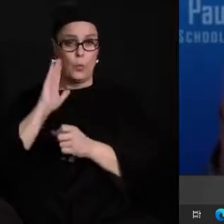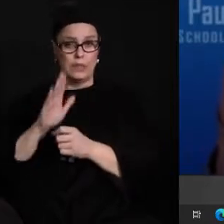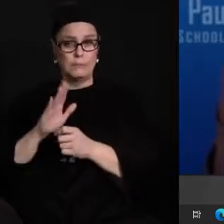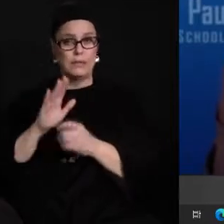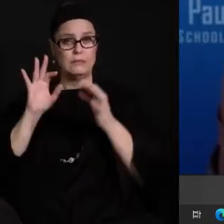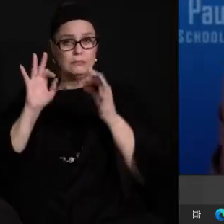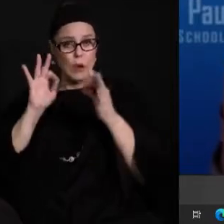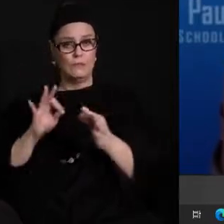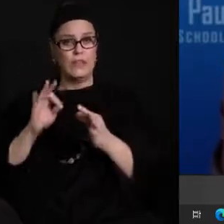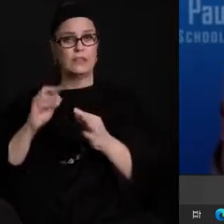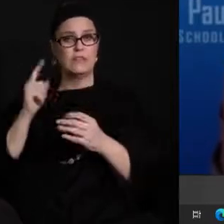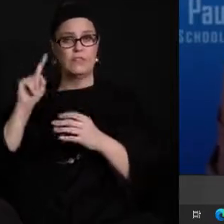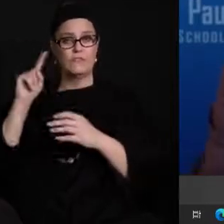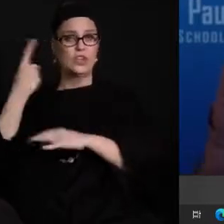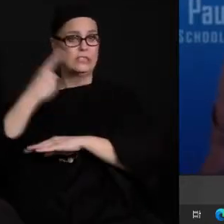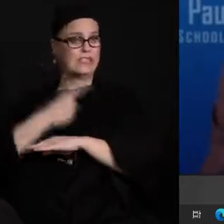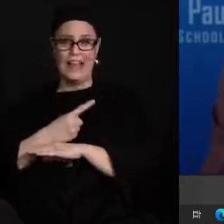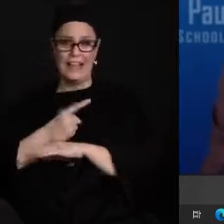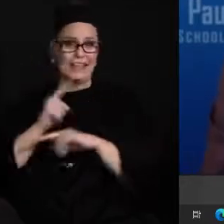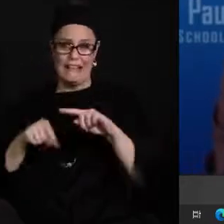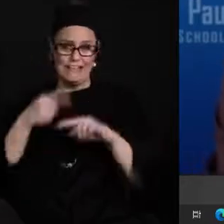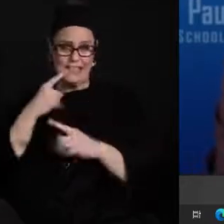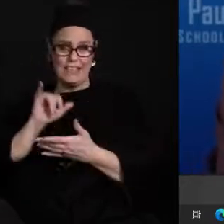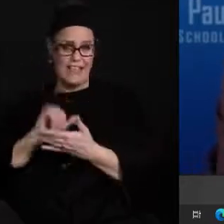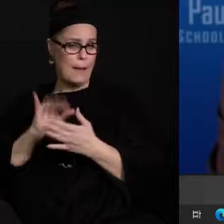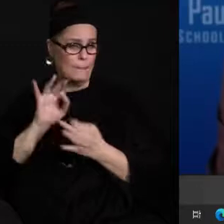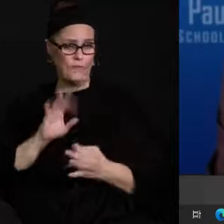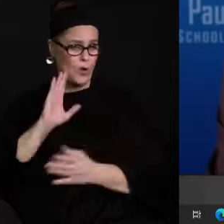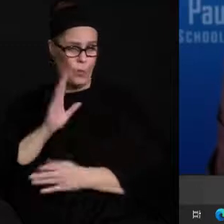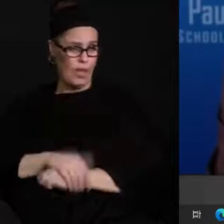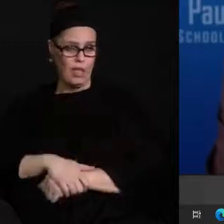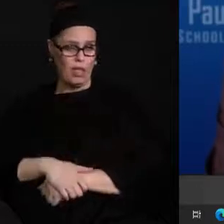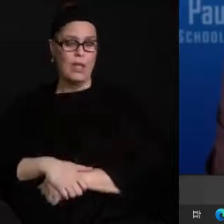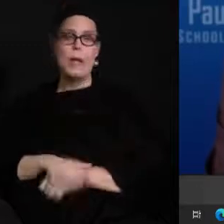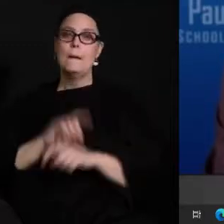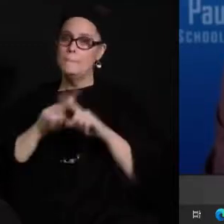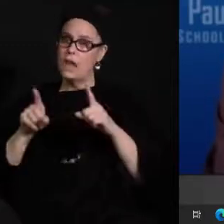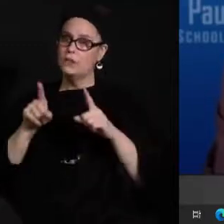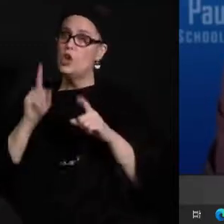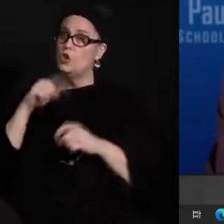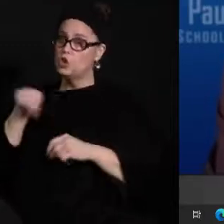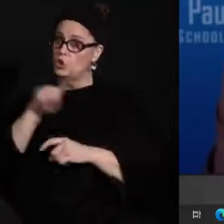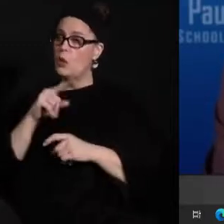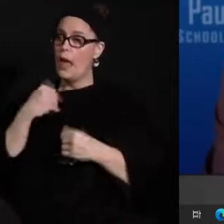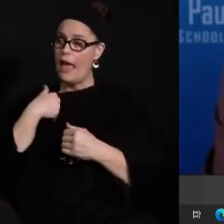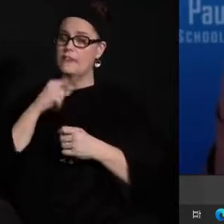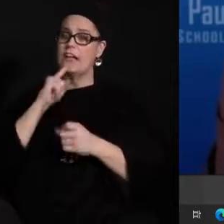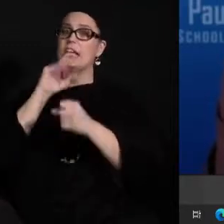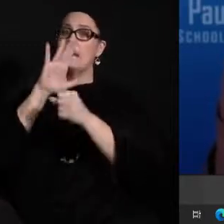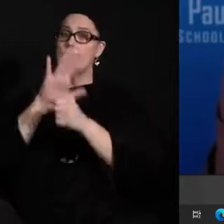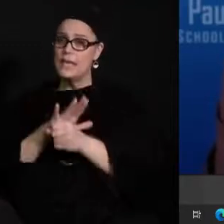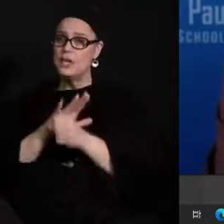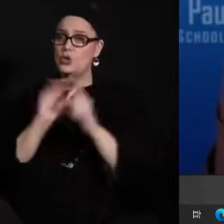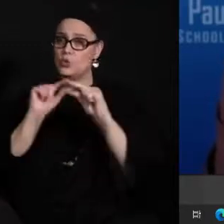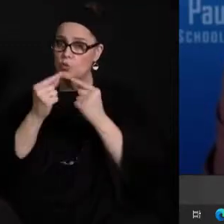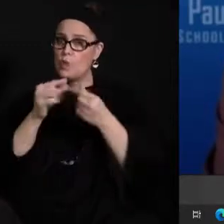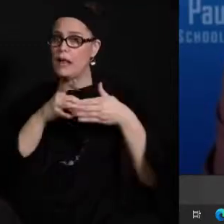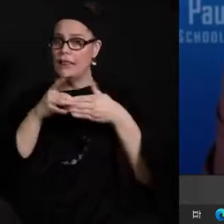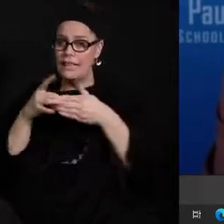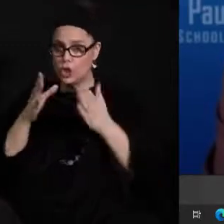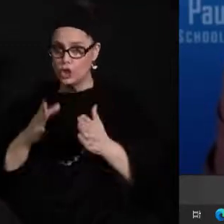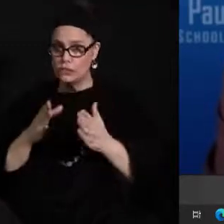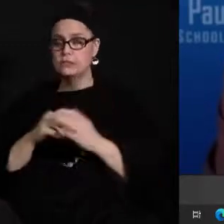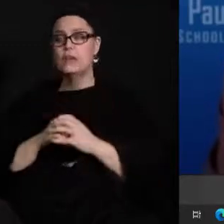expectations that you have but i can say that you have a committed group of leaders you have a committed group of of building leaders and you have a committed group of